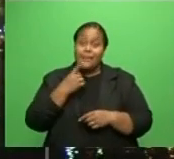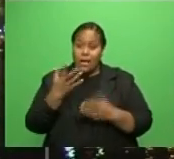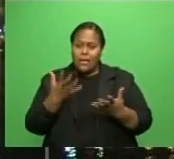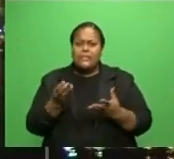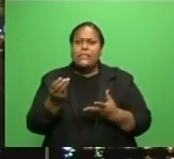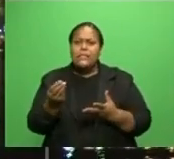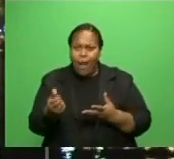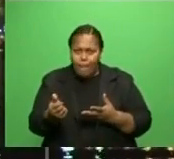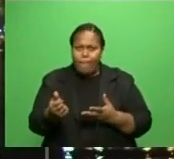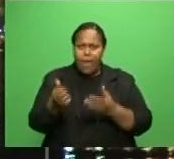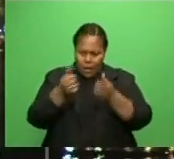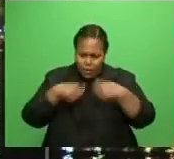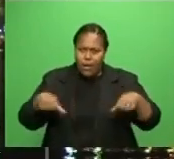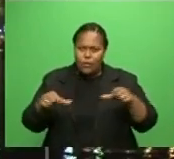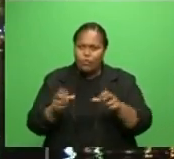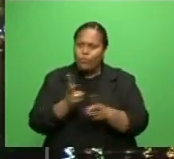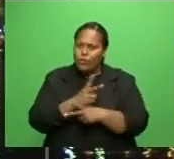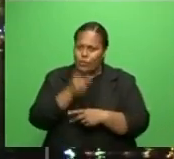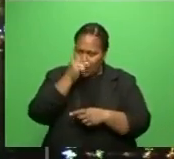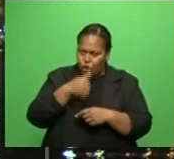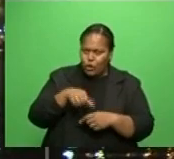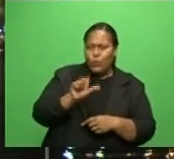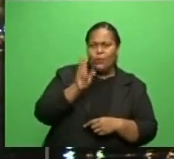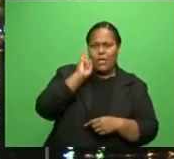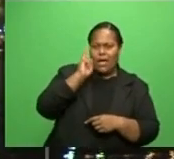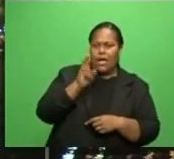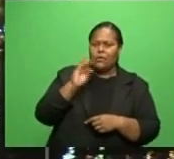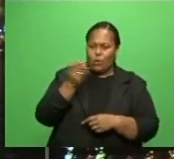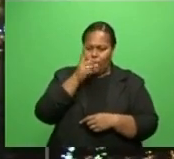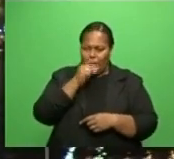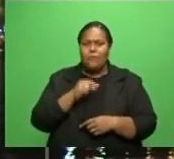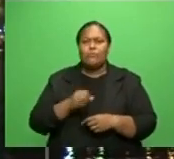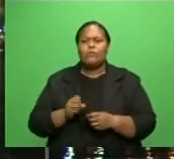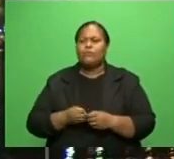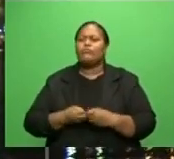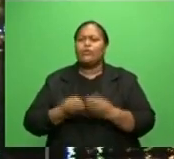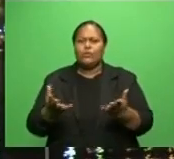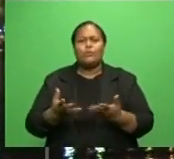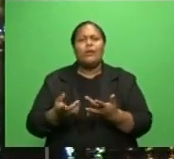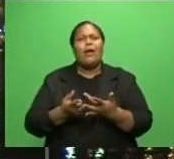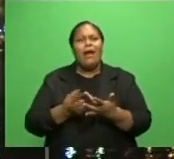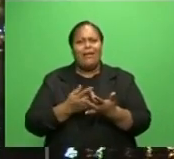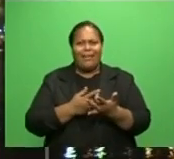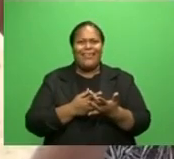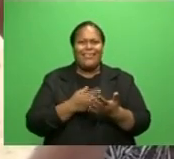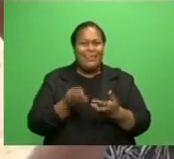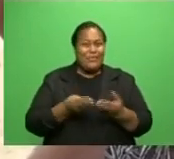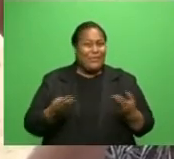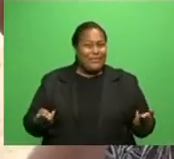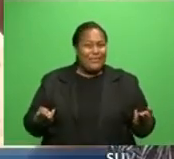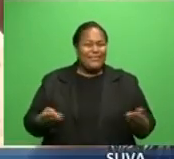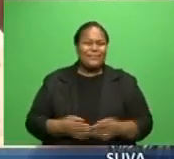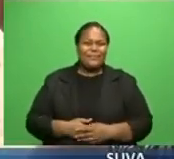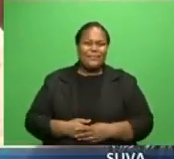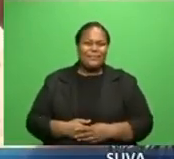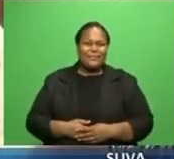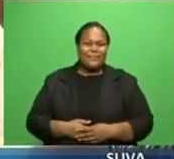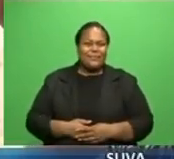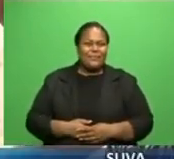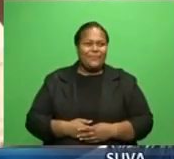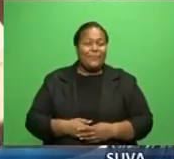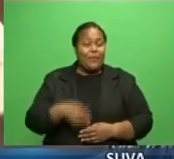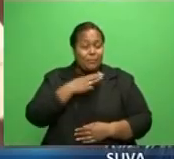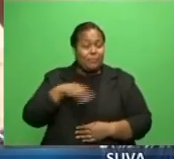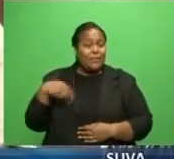to produce other goods as a means of generating revenue. Chassai Nanunga reports. The minister revealed